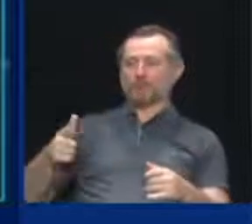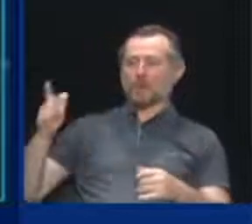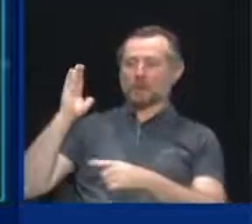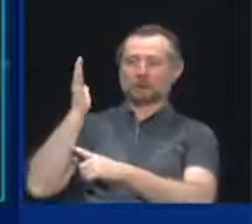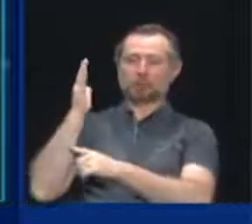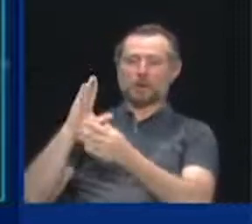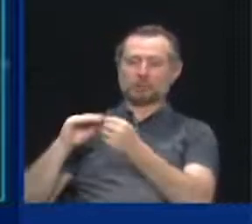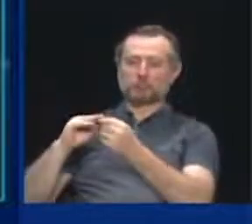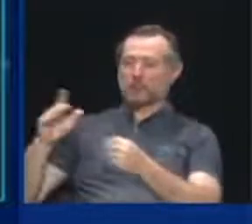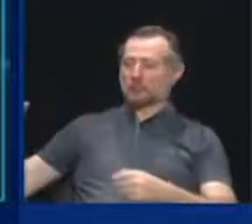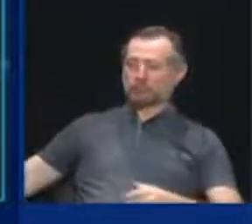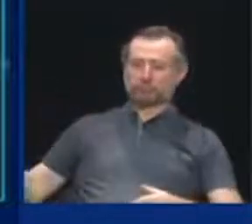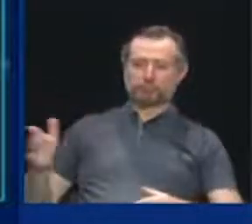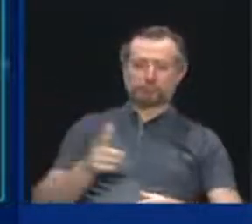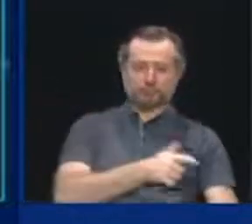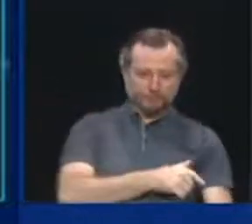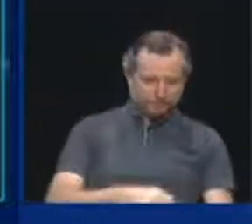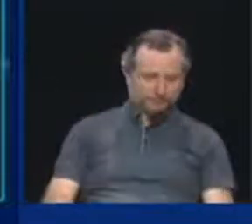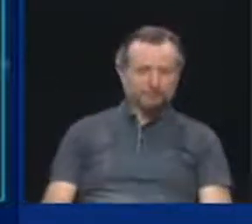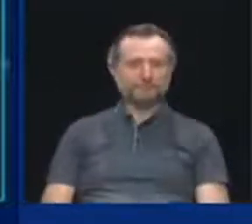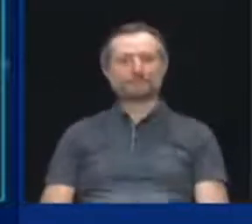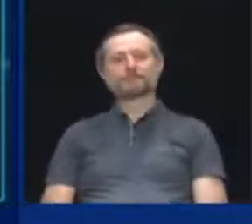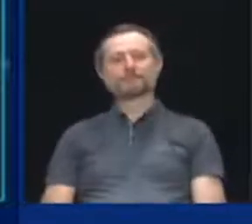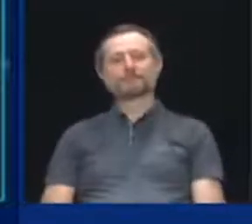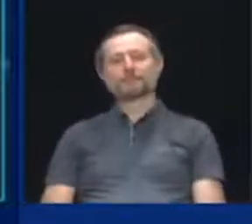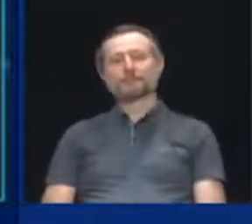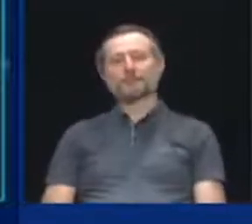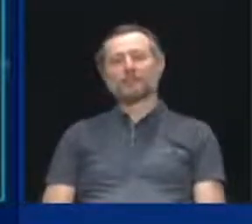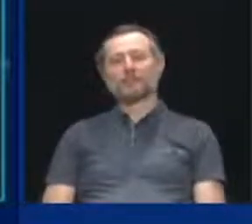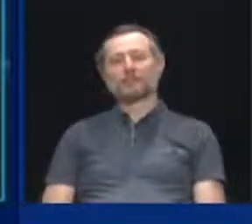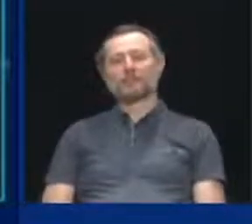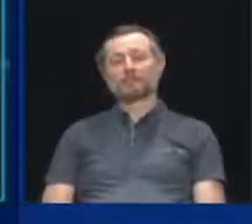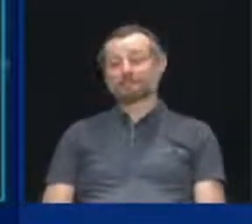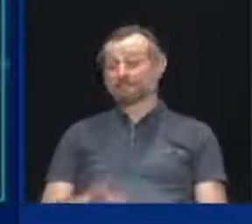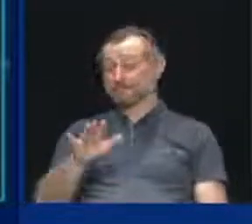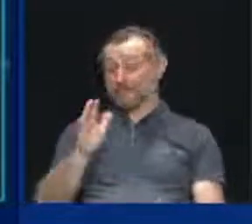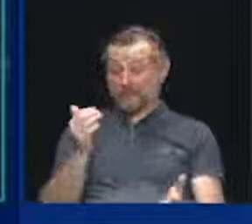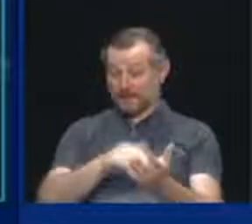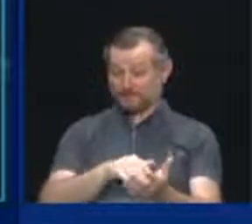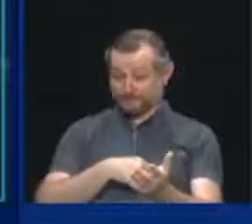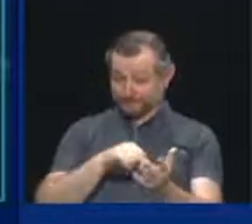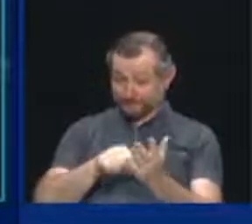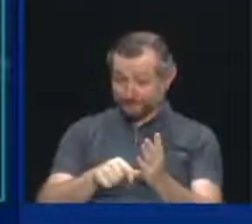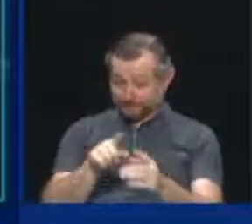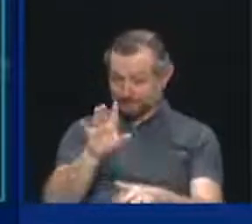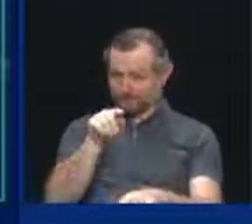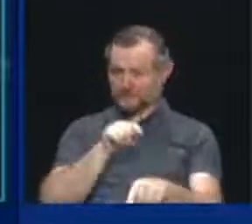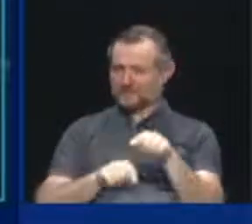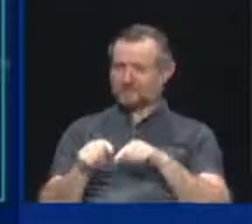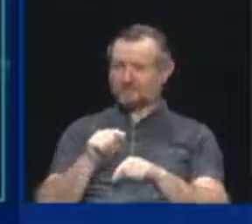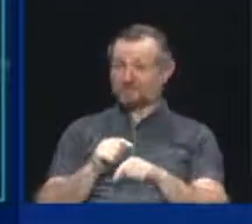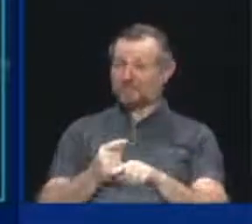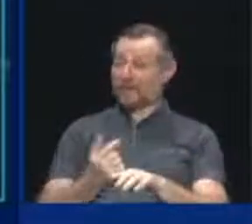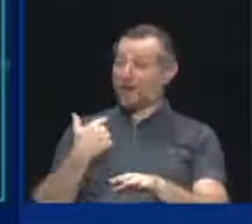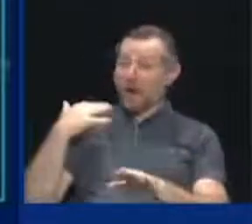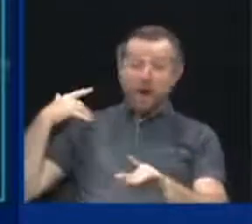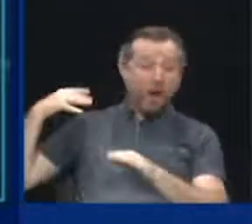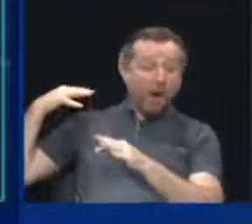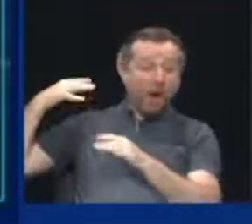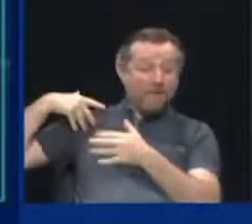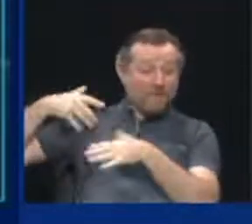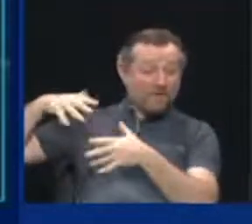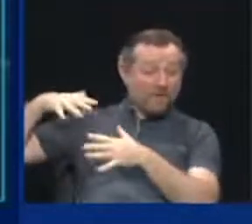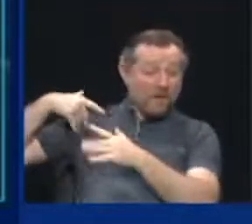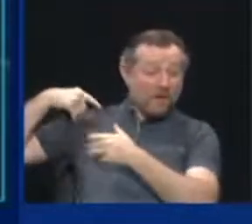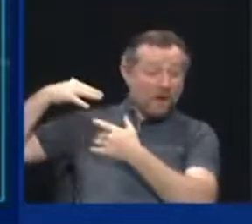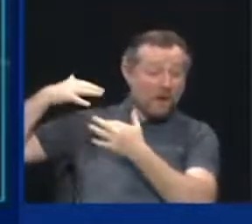We cannot go through what we went through over the past year. We can't.